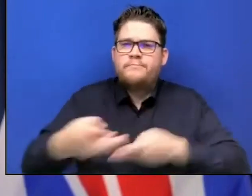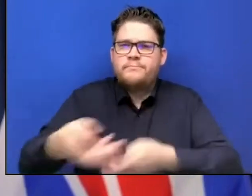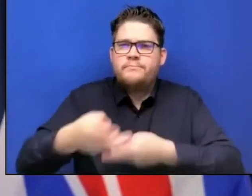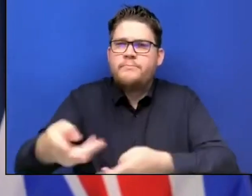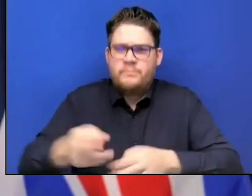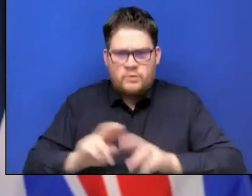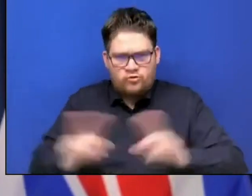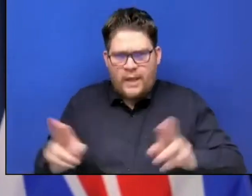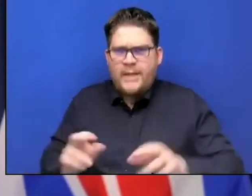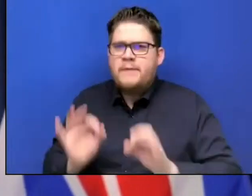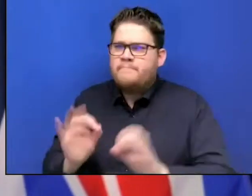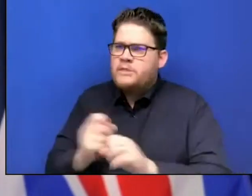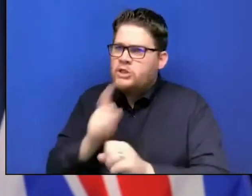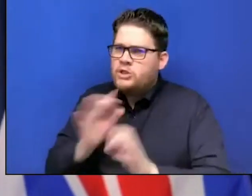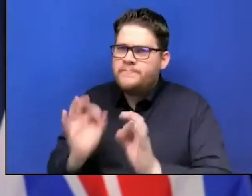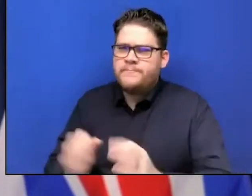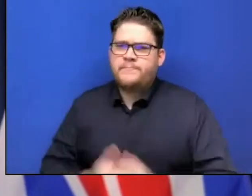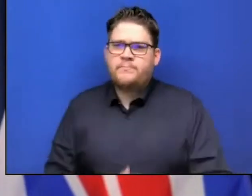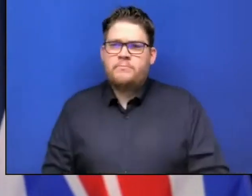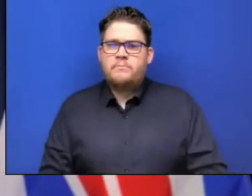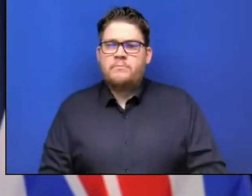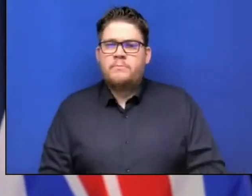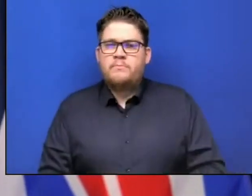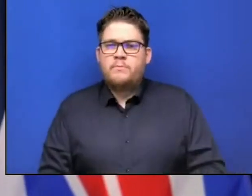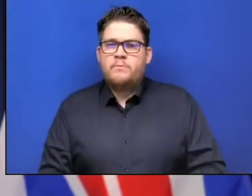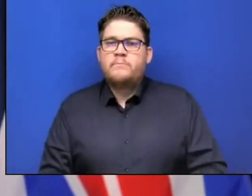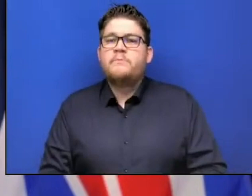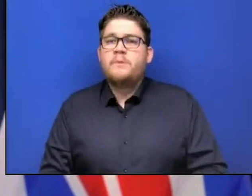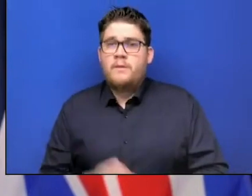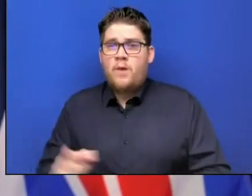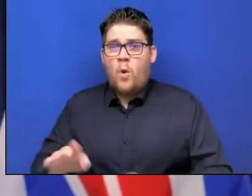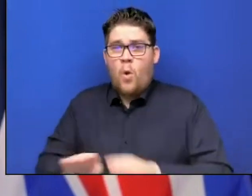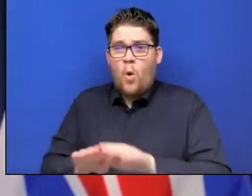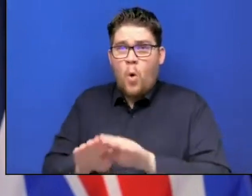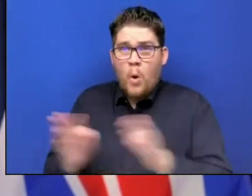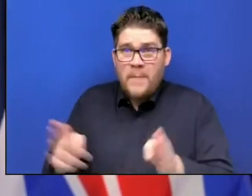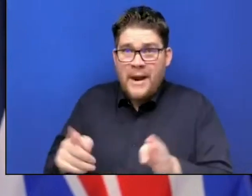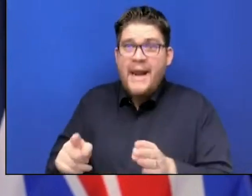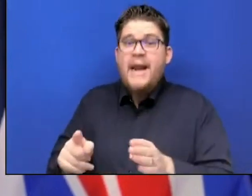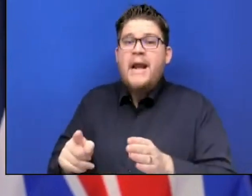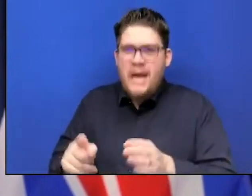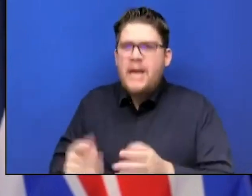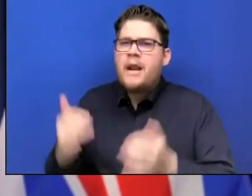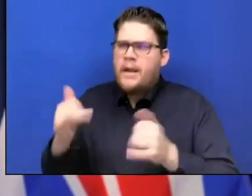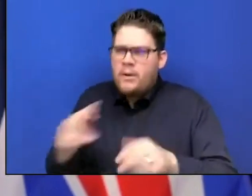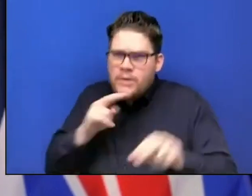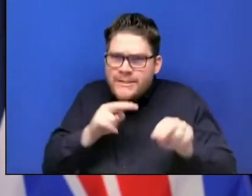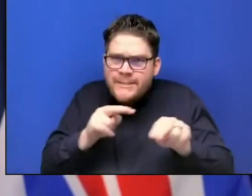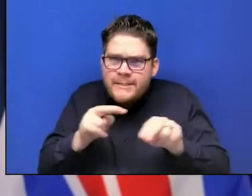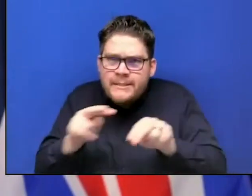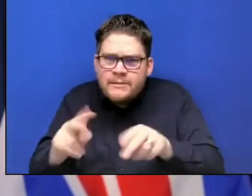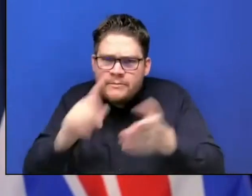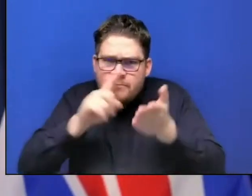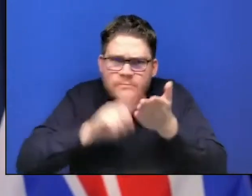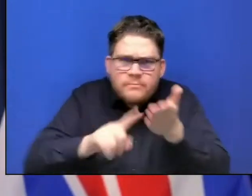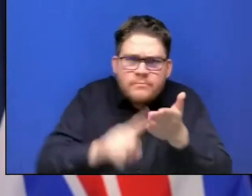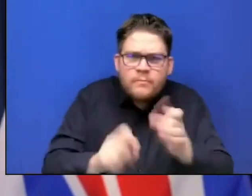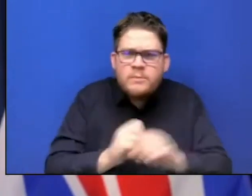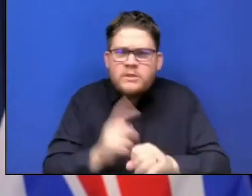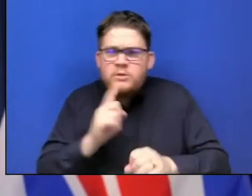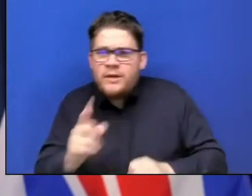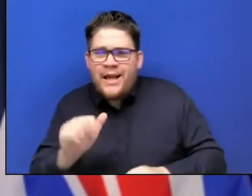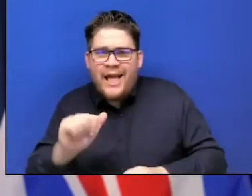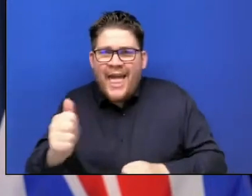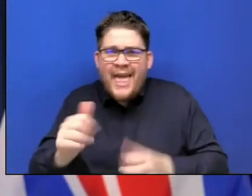is after an event like this, that inspection is crucial and so at the same time that they're inspecting it, they can also make any improvements that are required